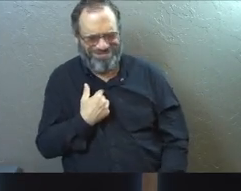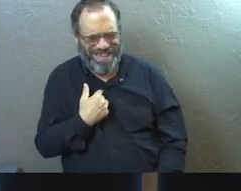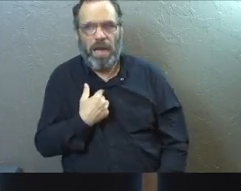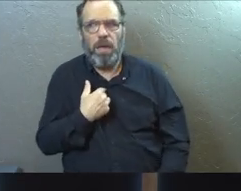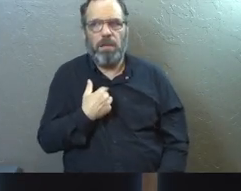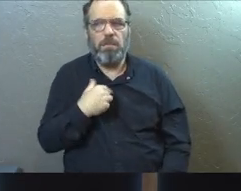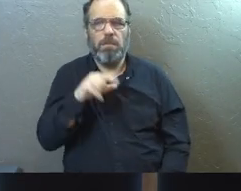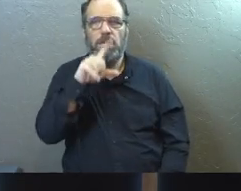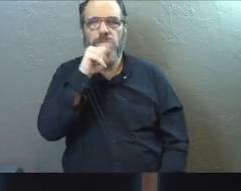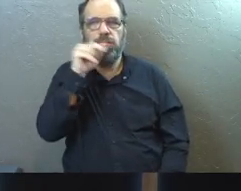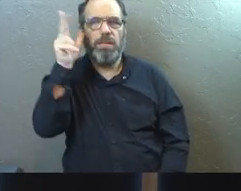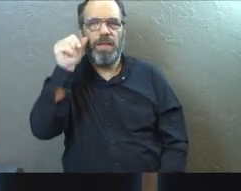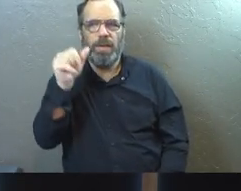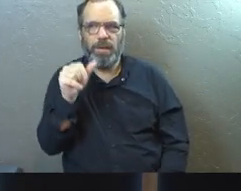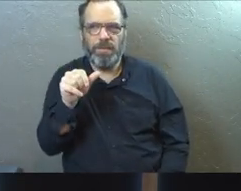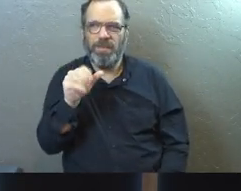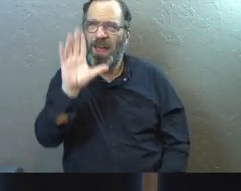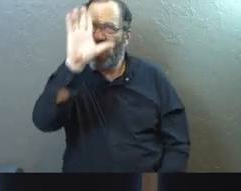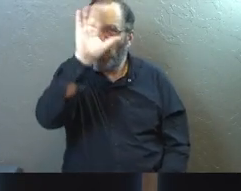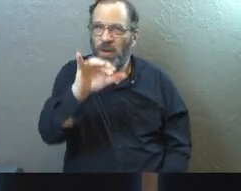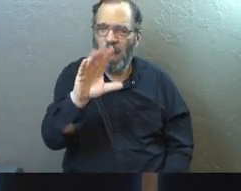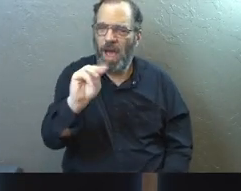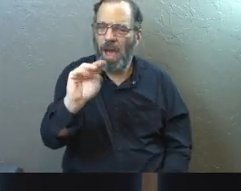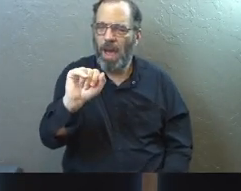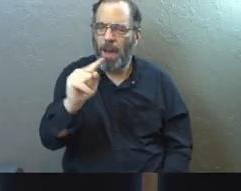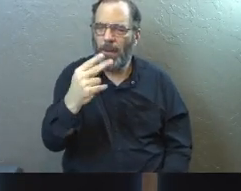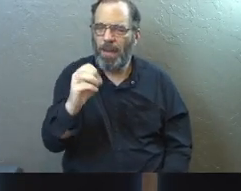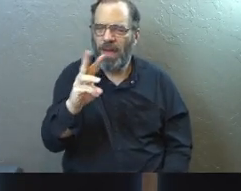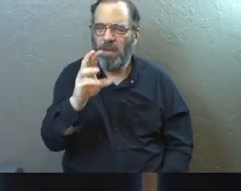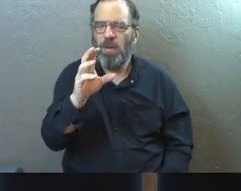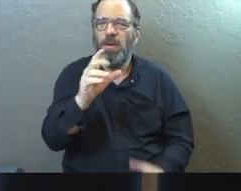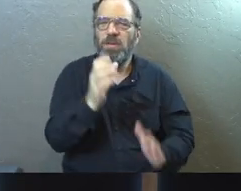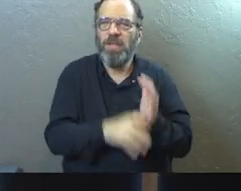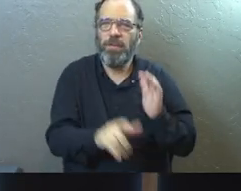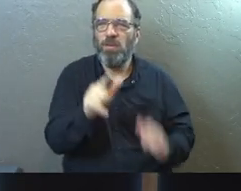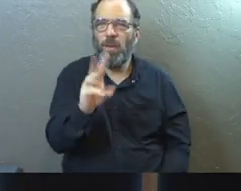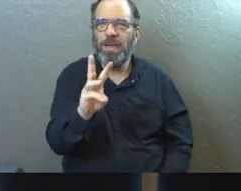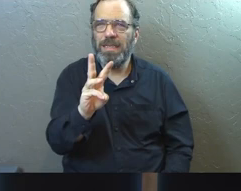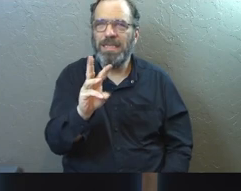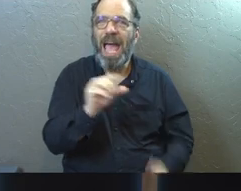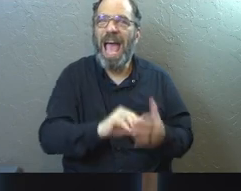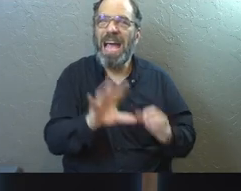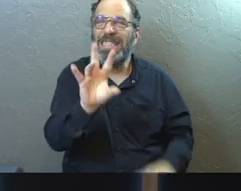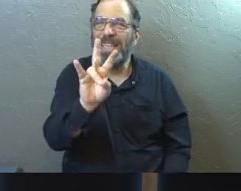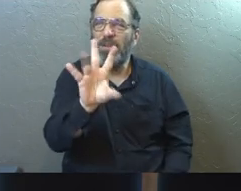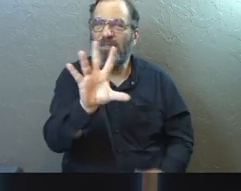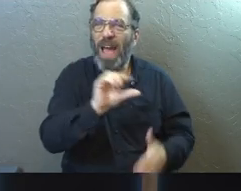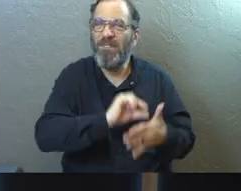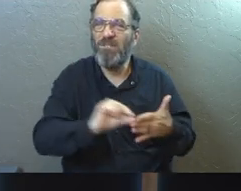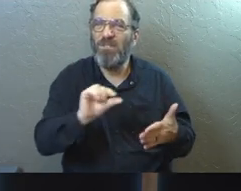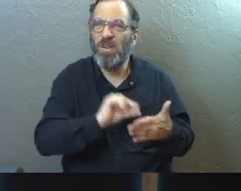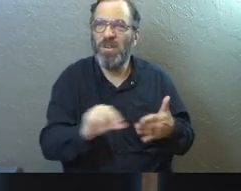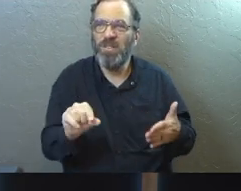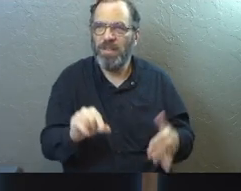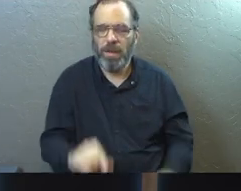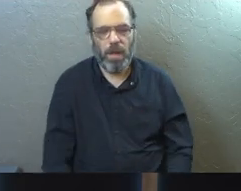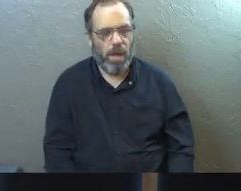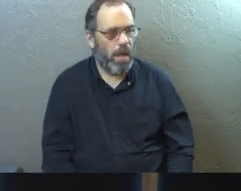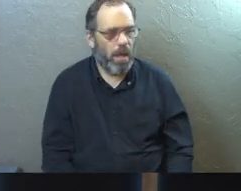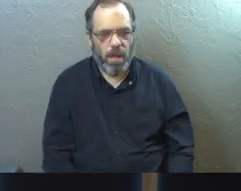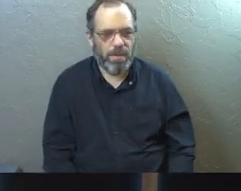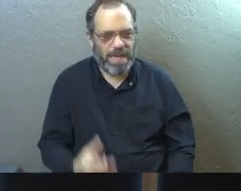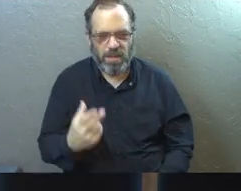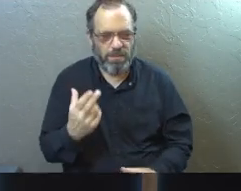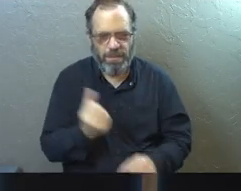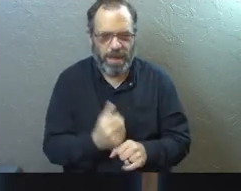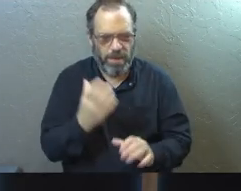Matthew 26, verse 75. Did y'all know that Matthew 26 had 75 verses in it? That's crazy to me. At some point, they should have just made it